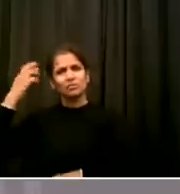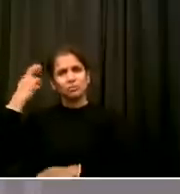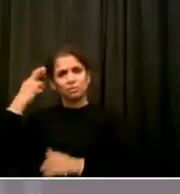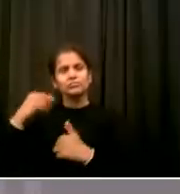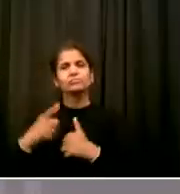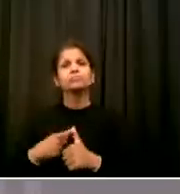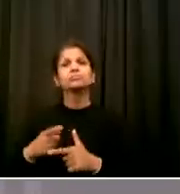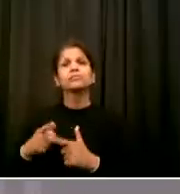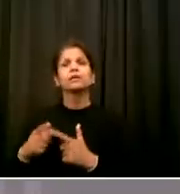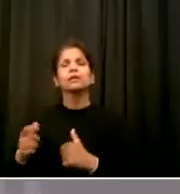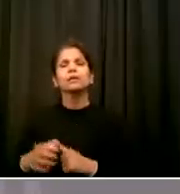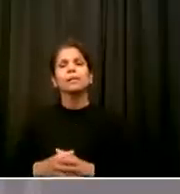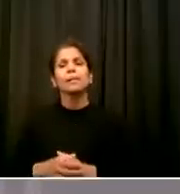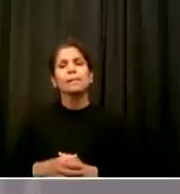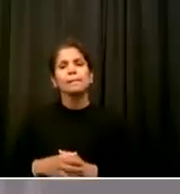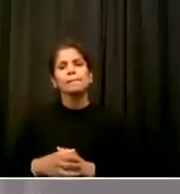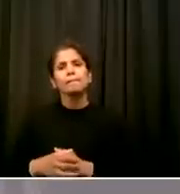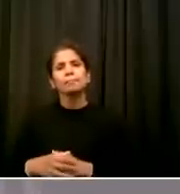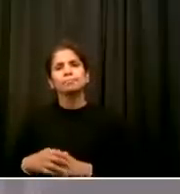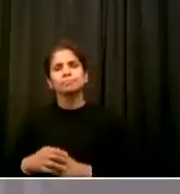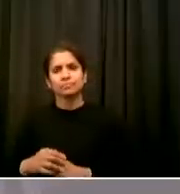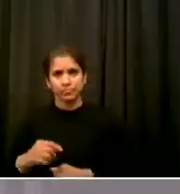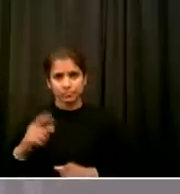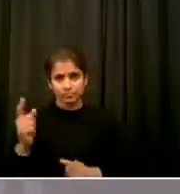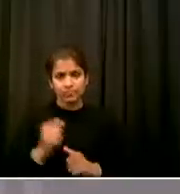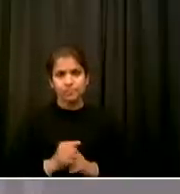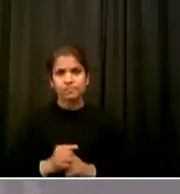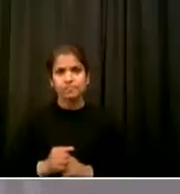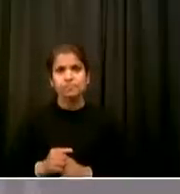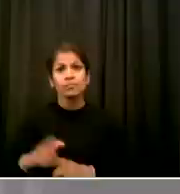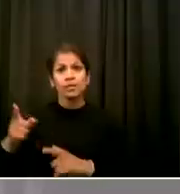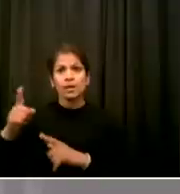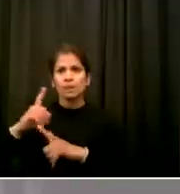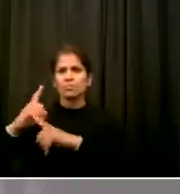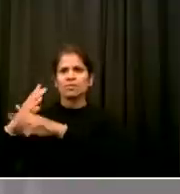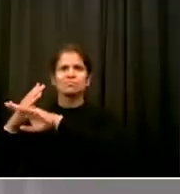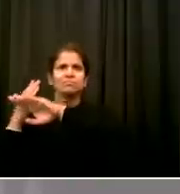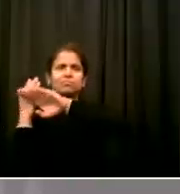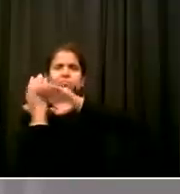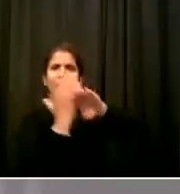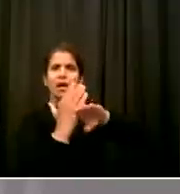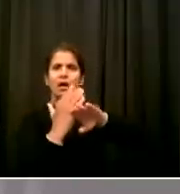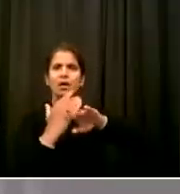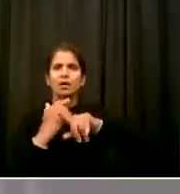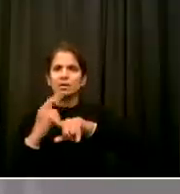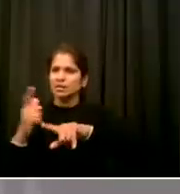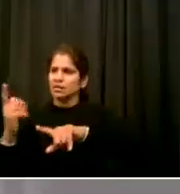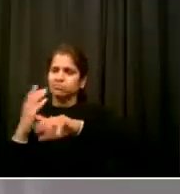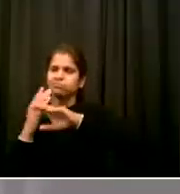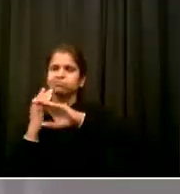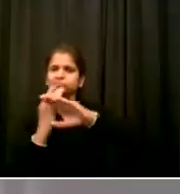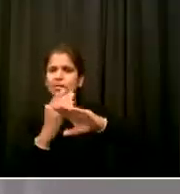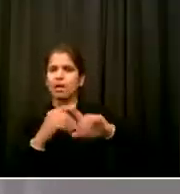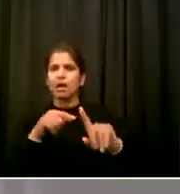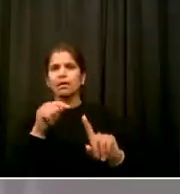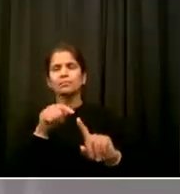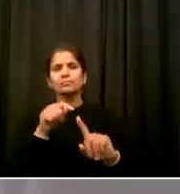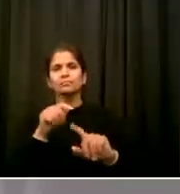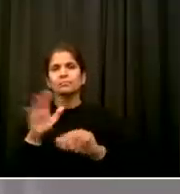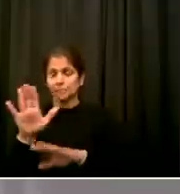west of the Mississippi And all of the key resources of the country and leave them destitute as well